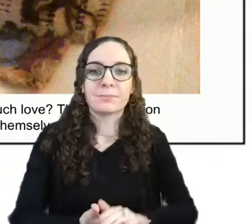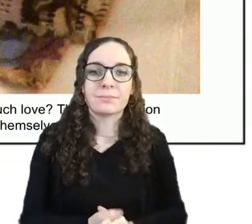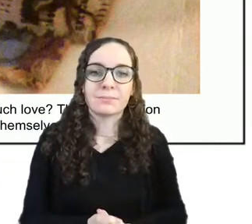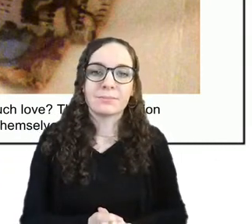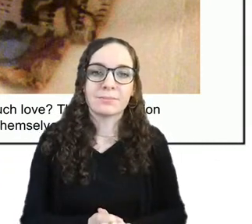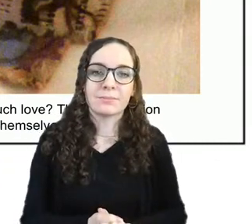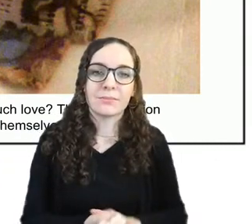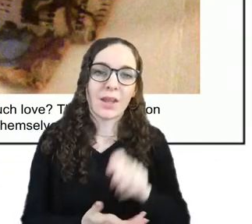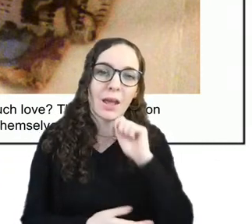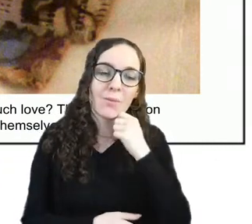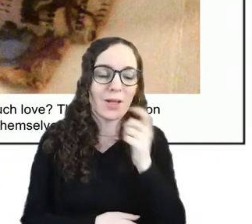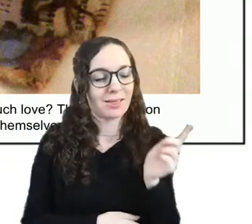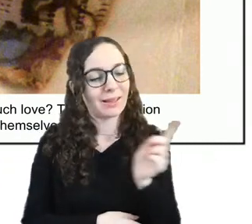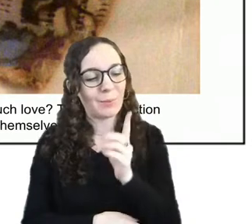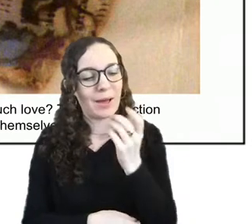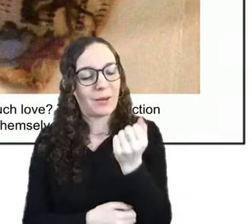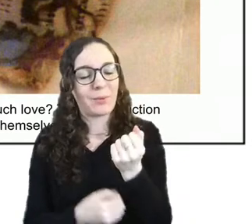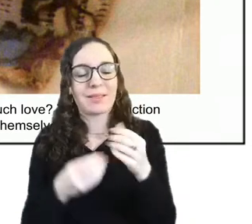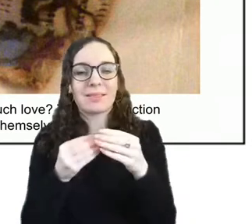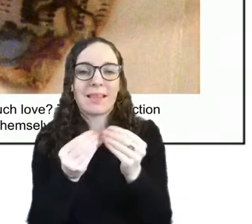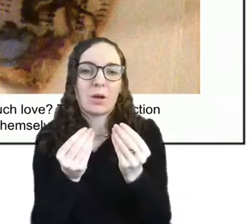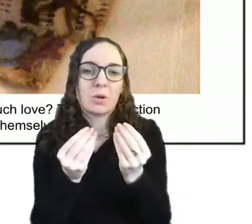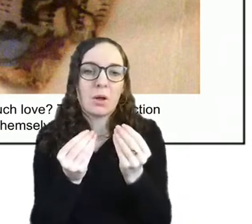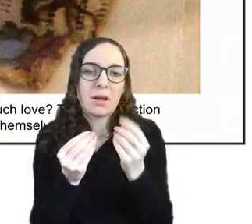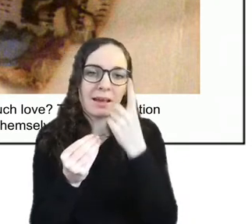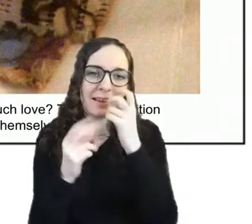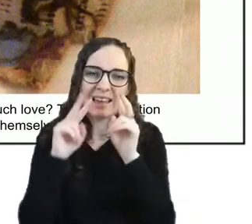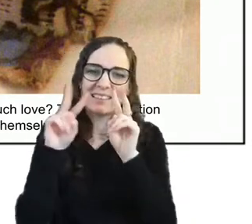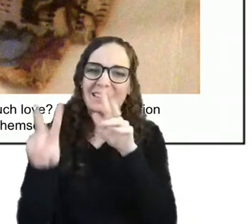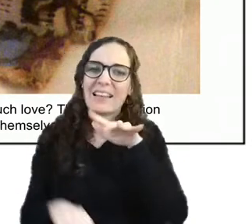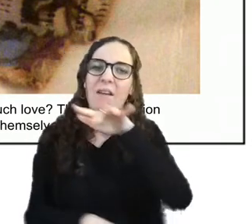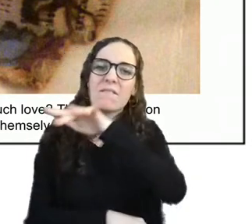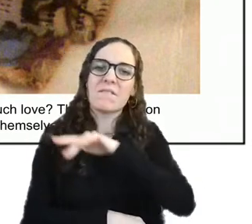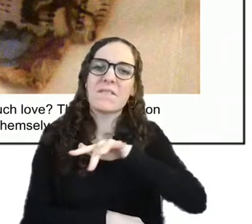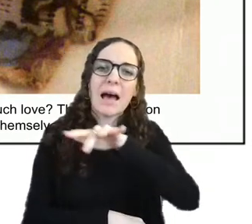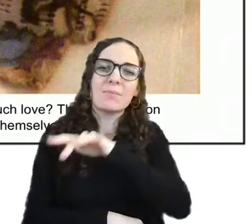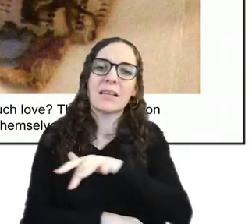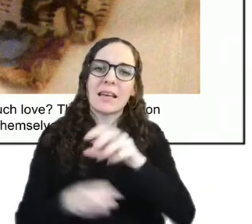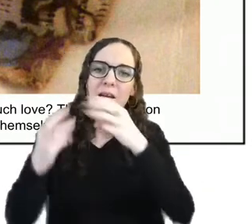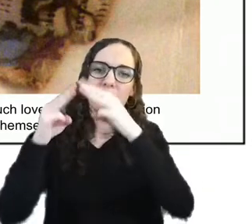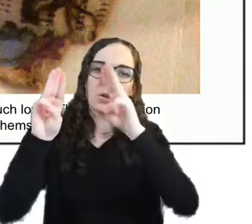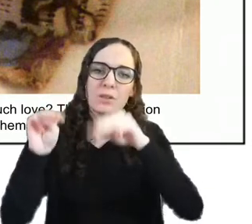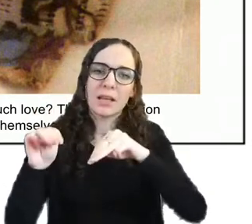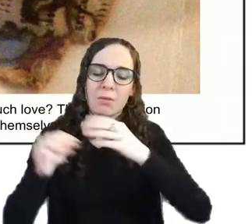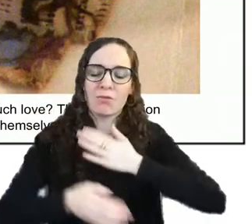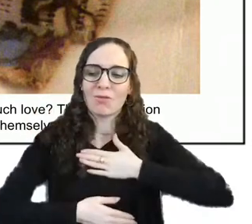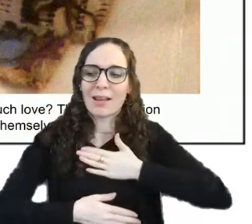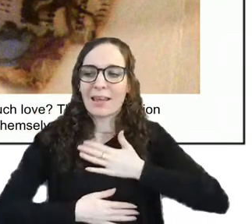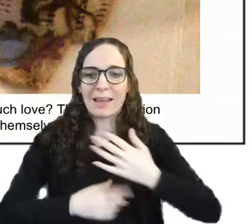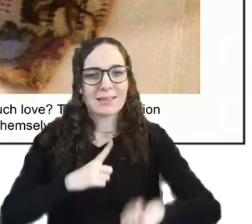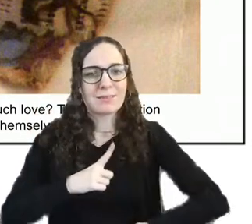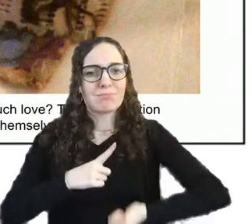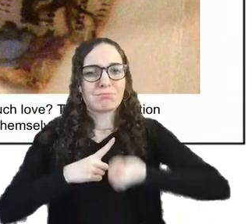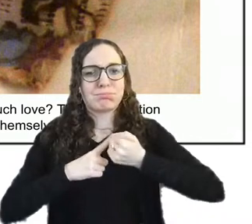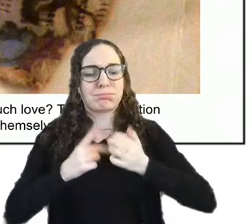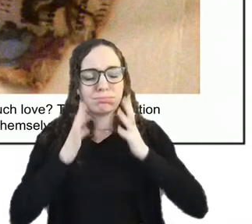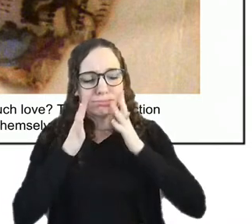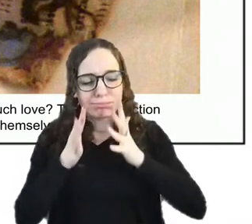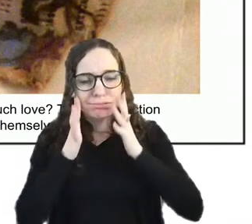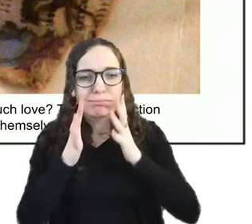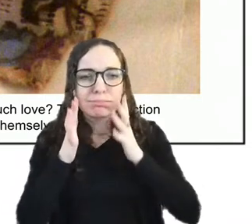of cloth and you can see them at the family museum it's a cry fest um if you want to cry go there um